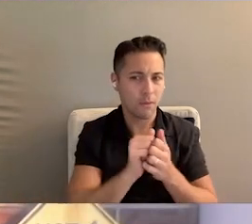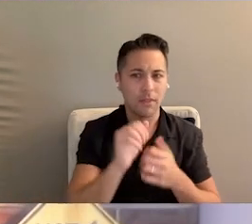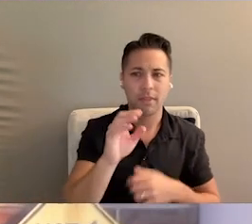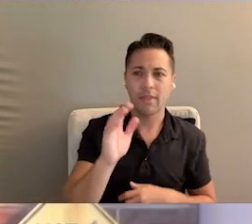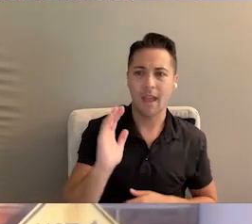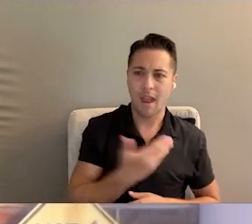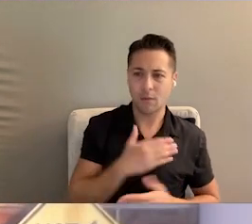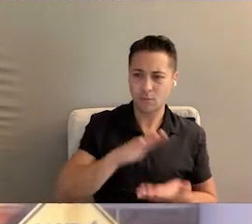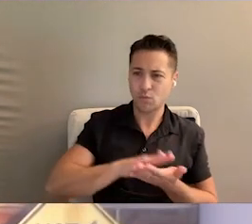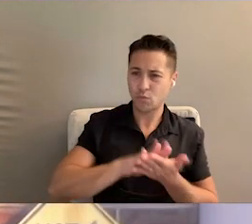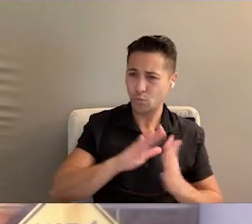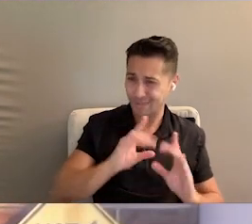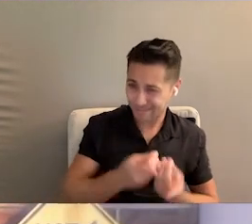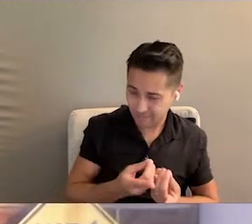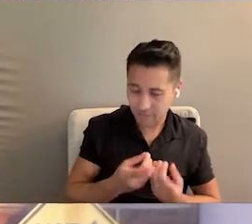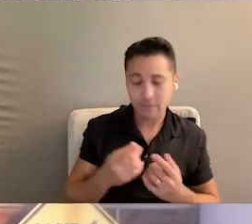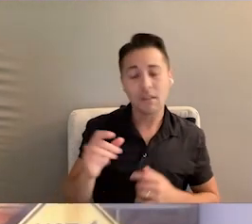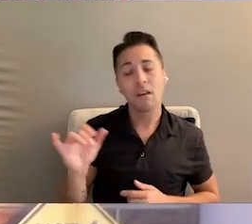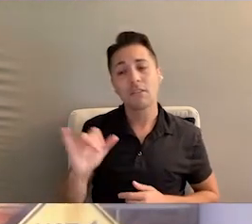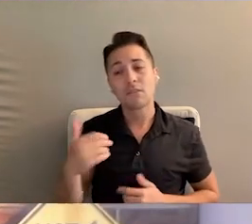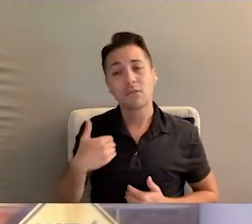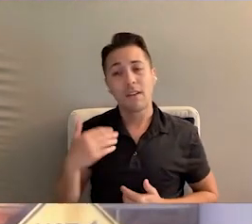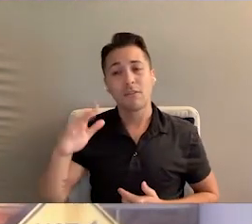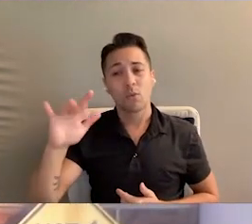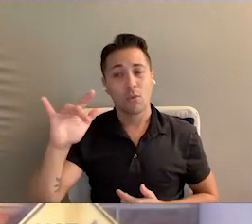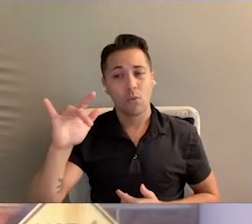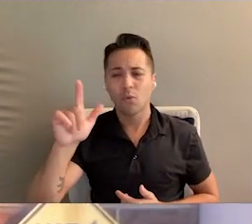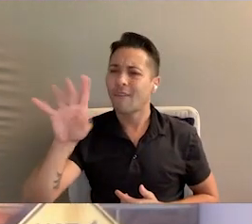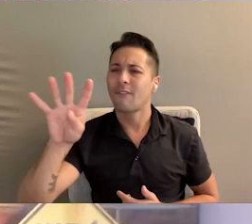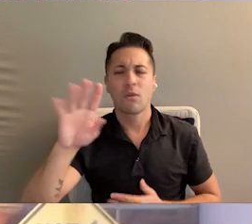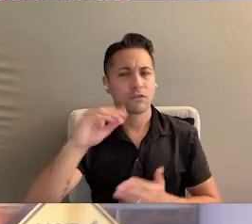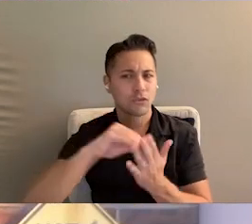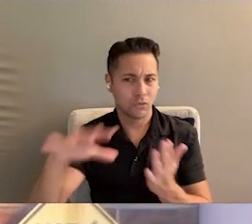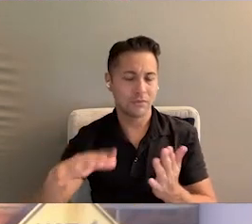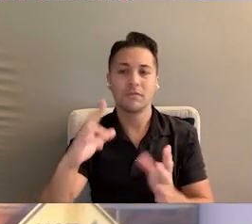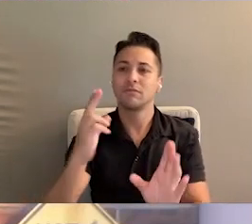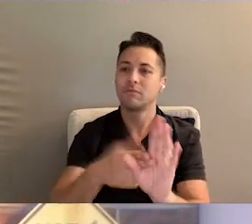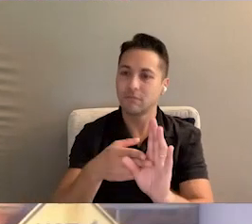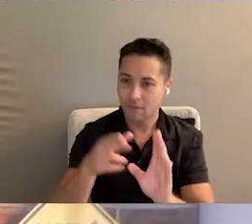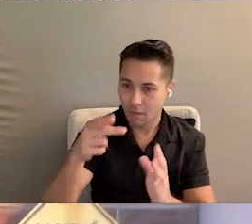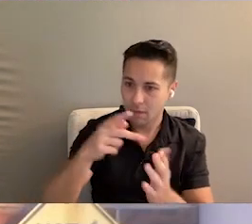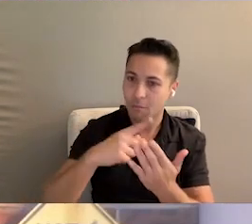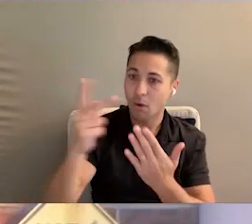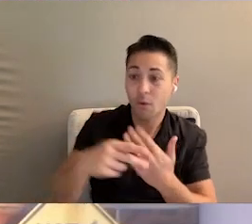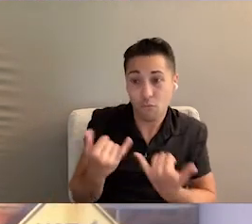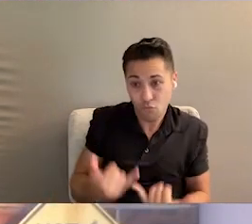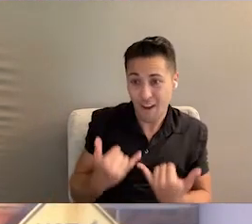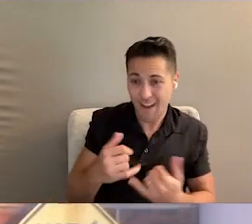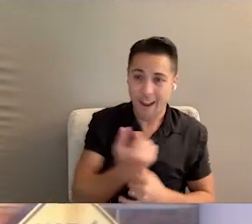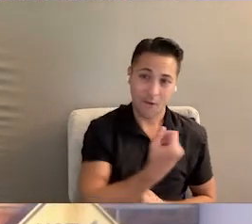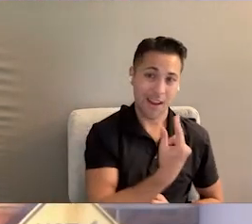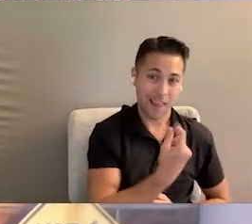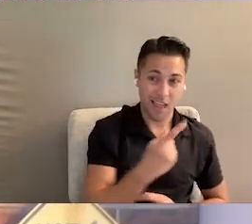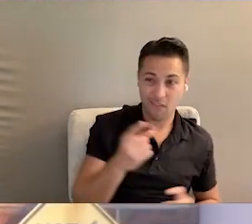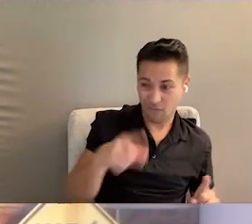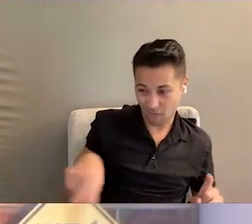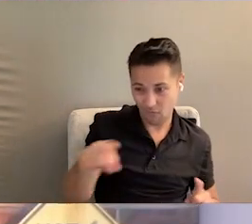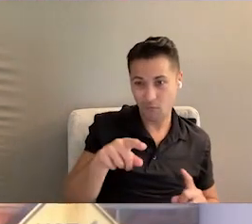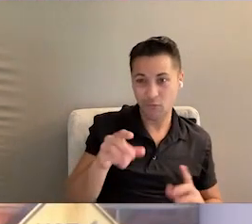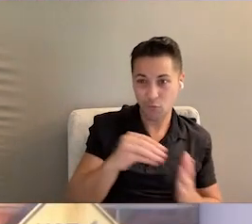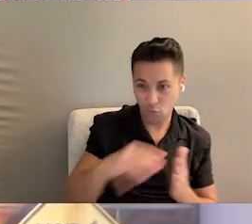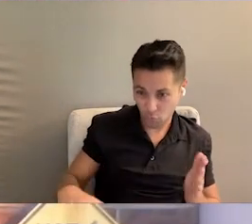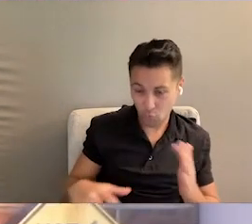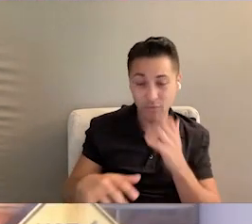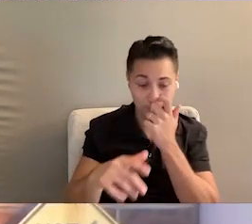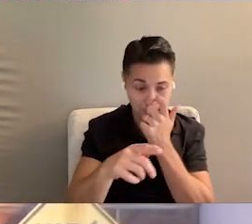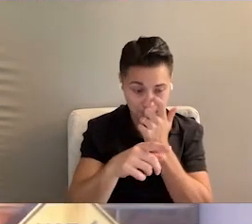Schools. So we're excited about that program. We have 24 students enrolled in the program, and right now while they are enrolled in the program, 11 of these